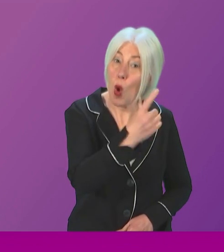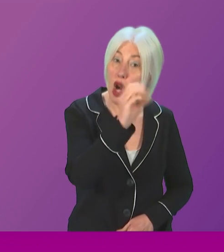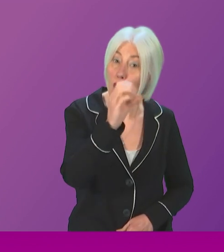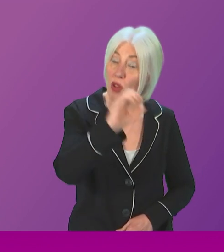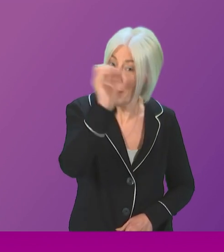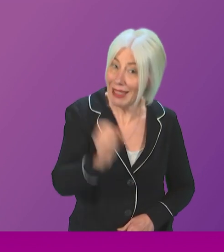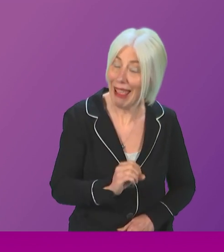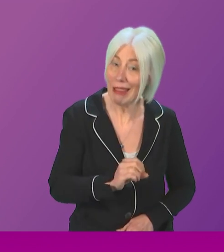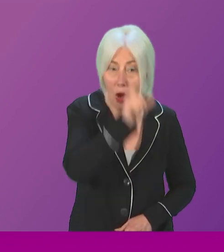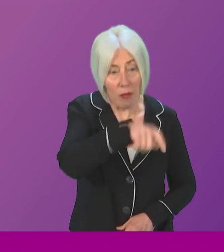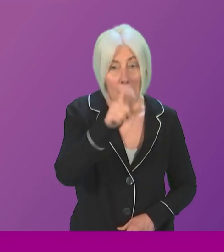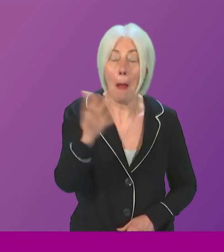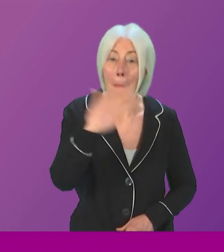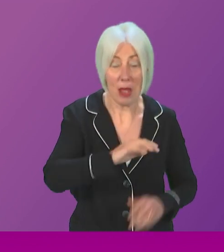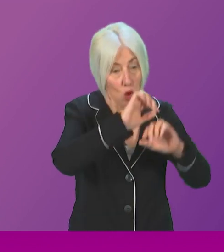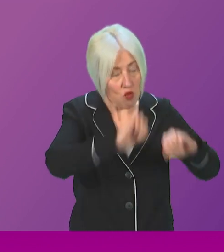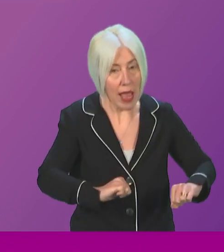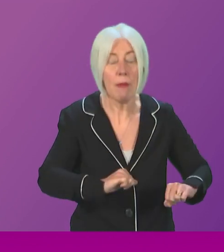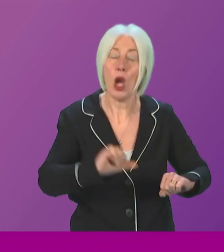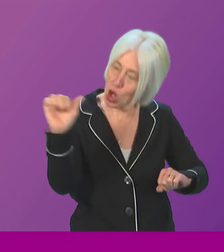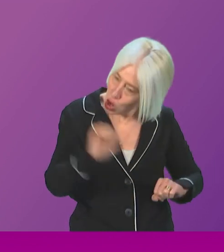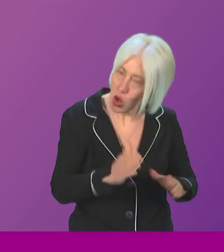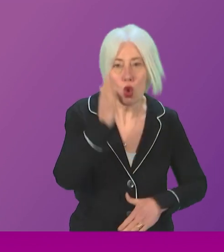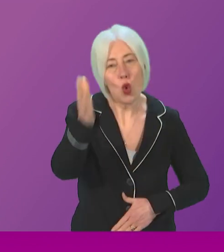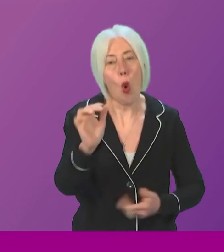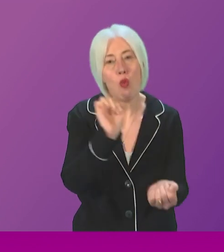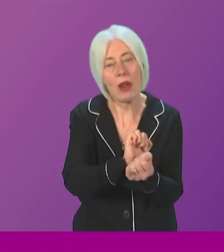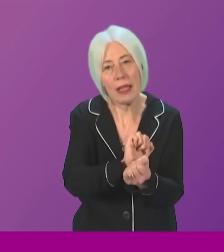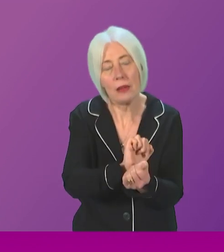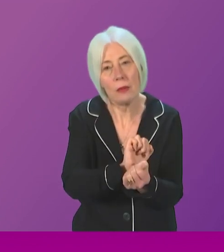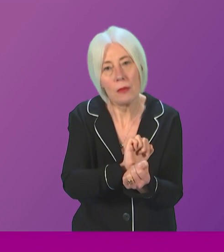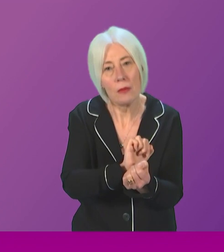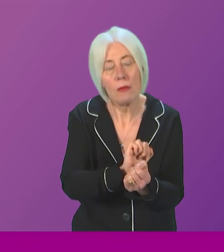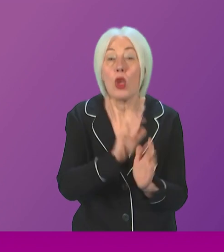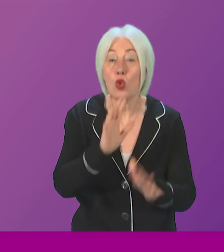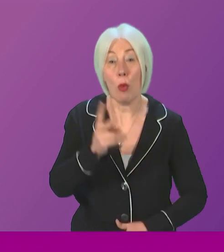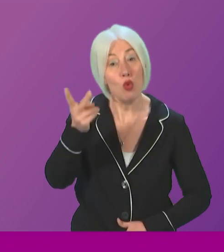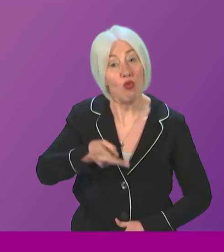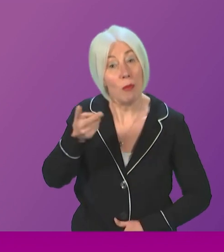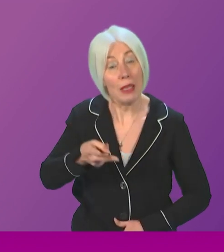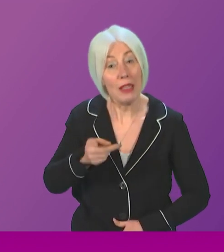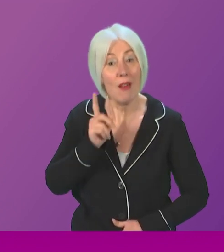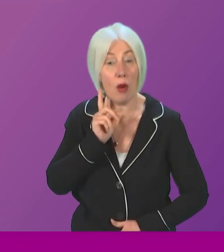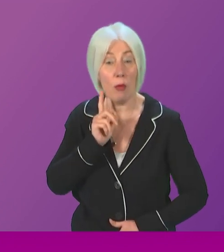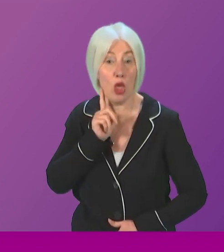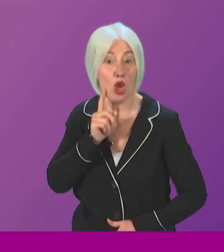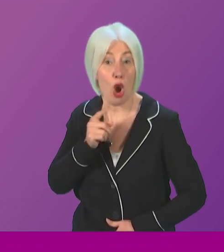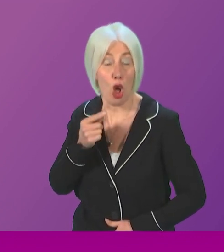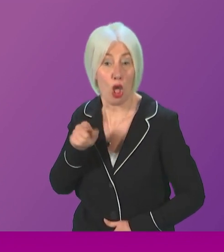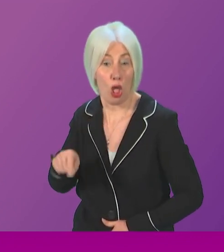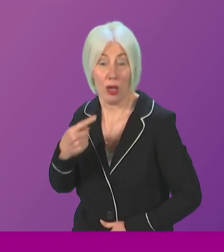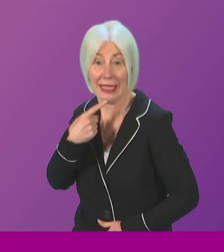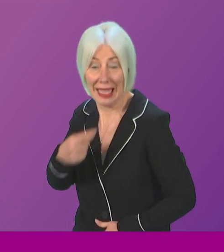of rapists convicted of that crime going to prison. So let me repeat the words of the victim as my